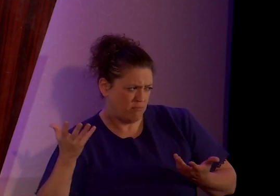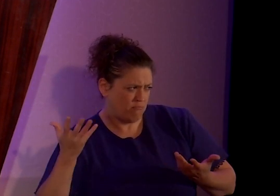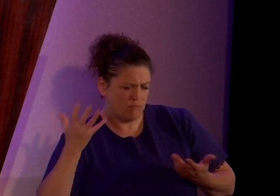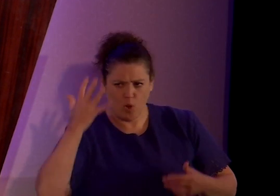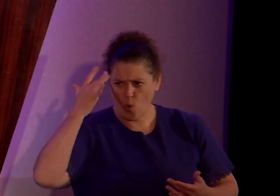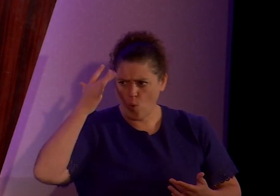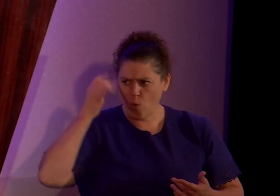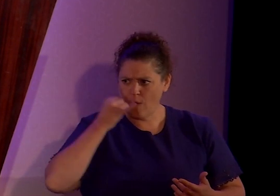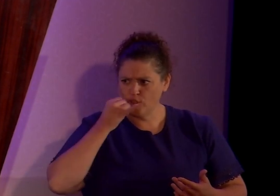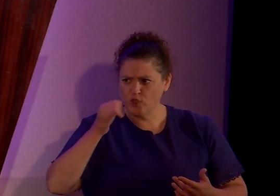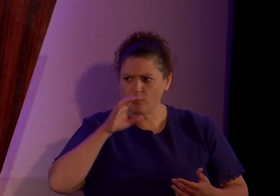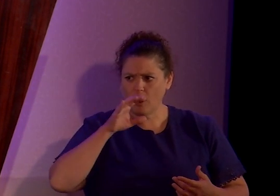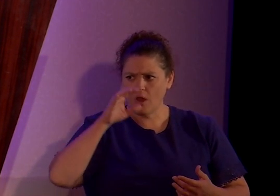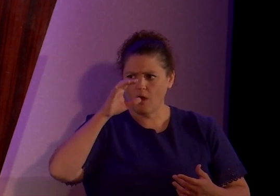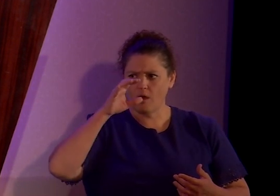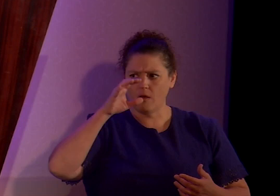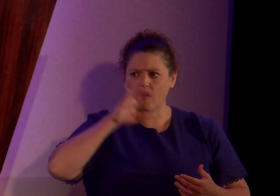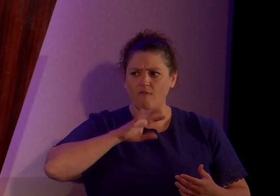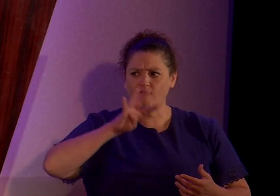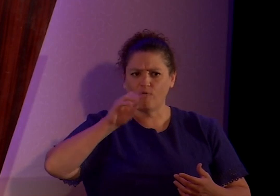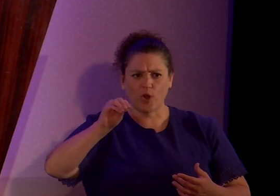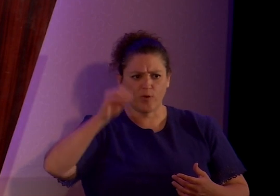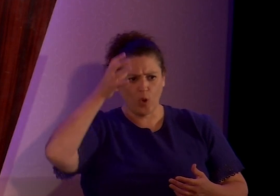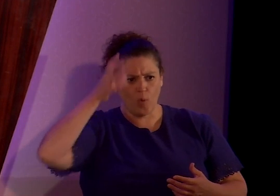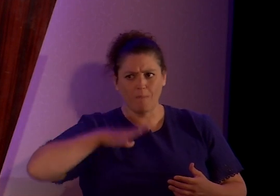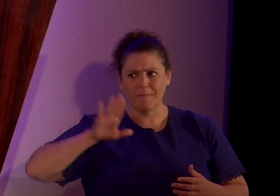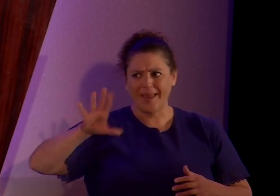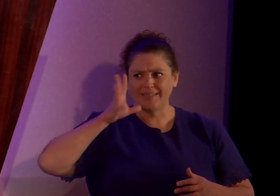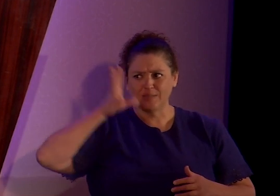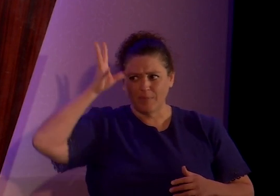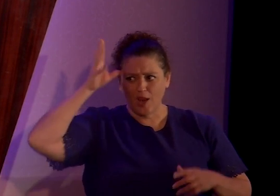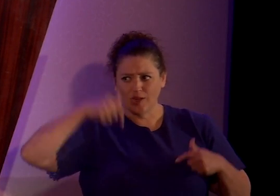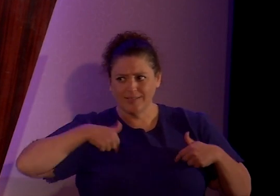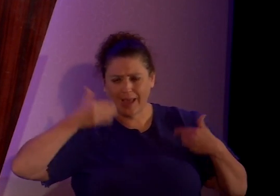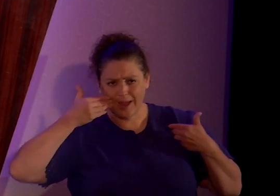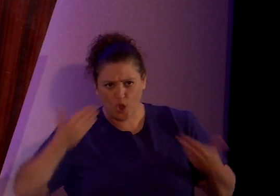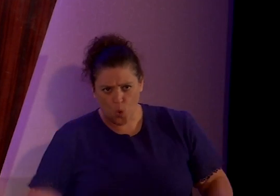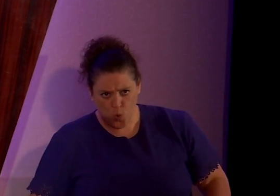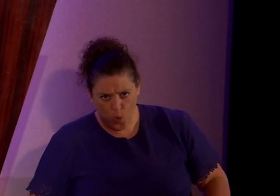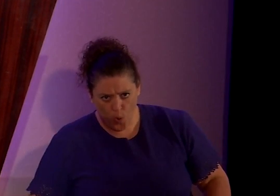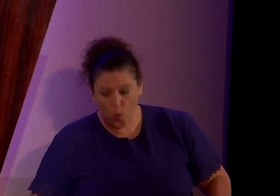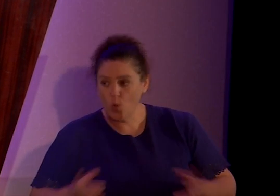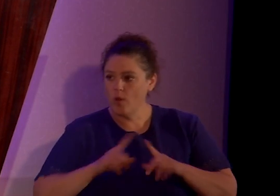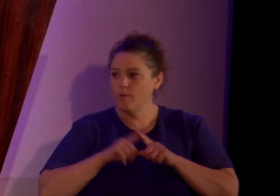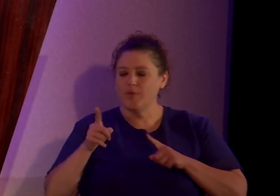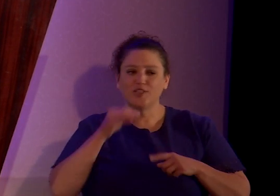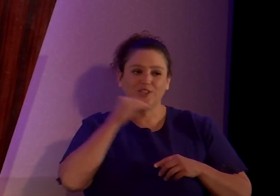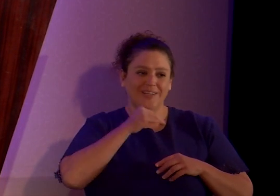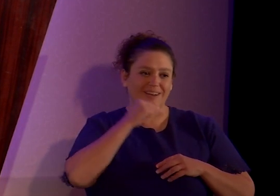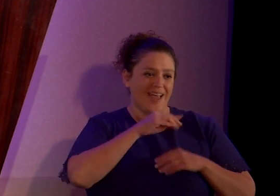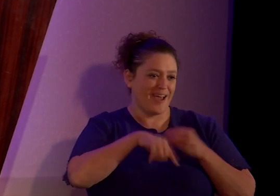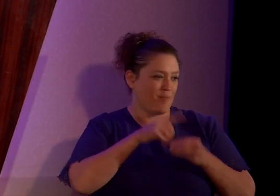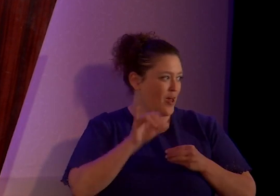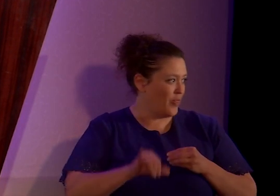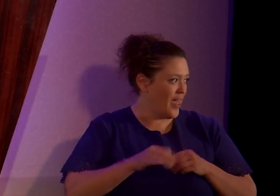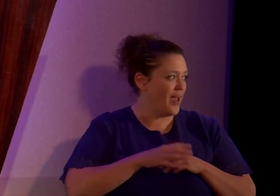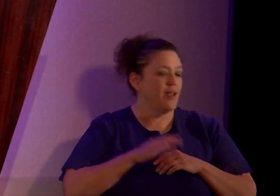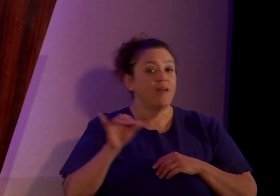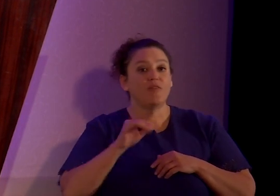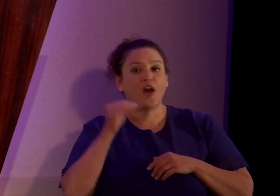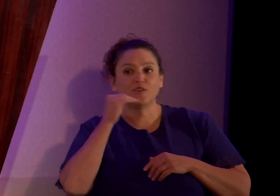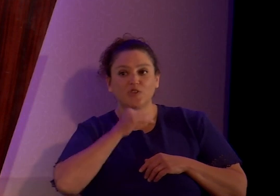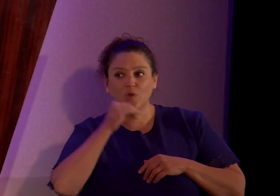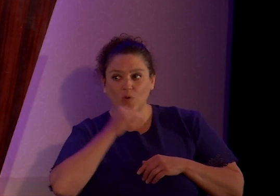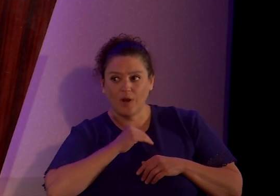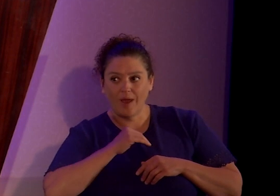a 40-year-old man's parents? I don't know, but, um, she lied about that. She, they also lied